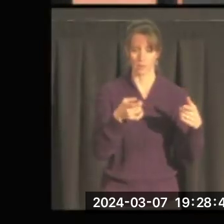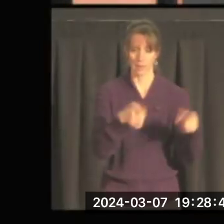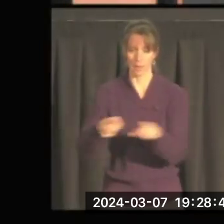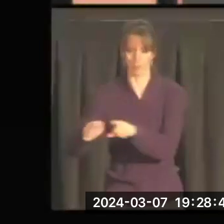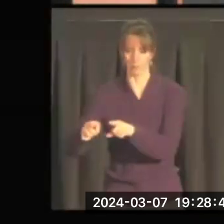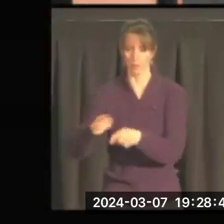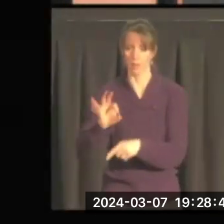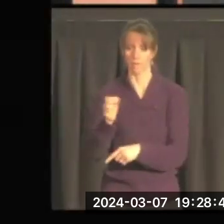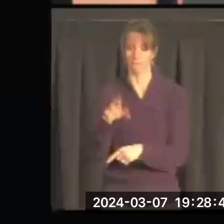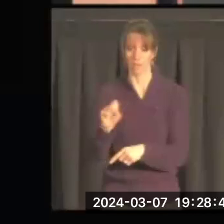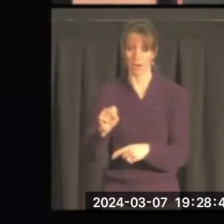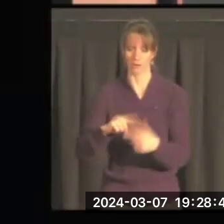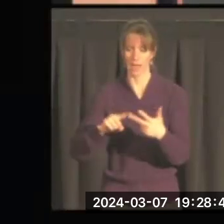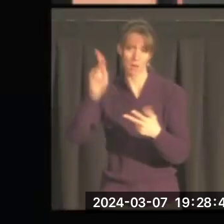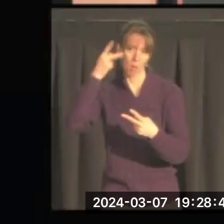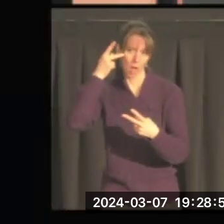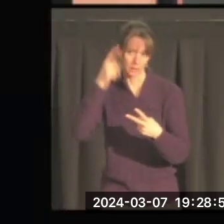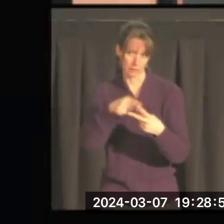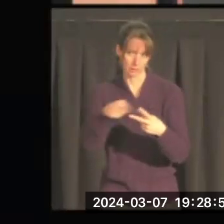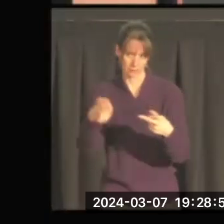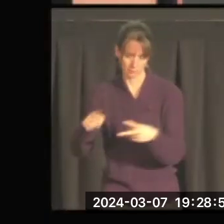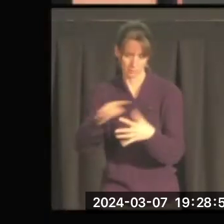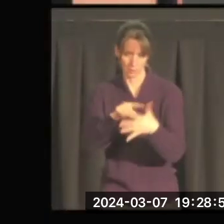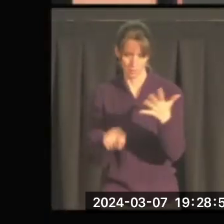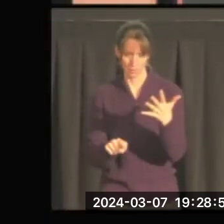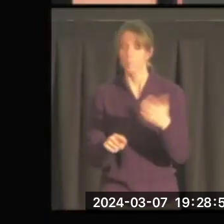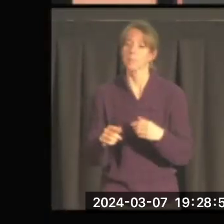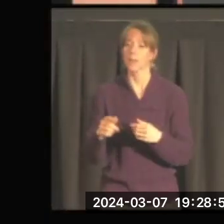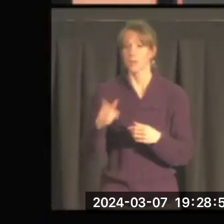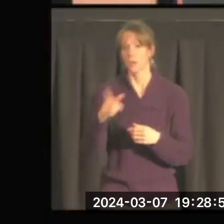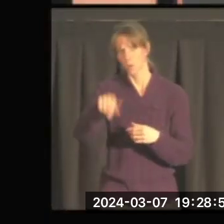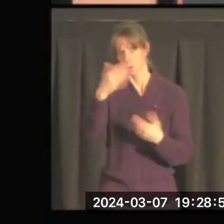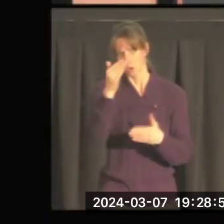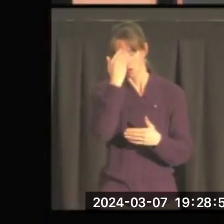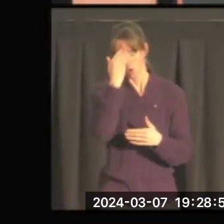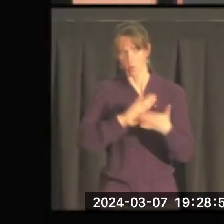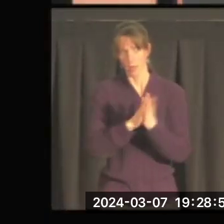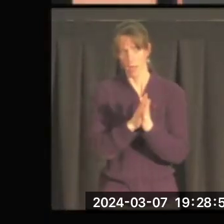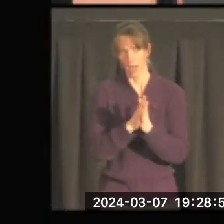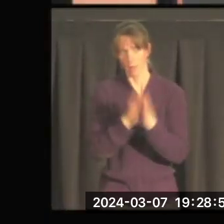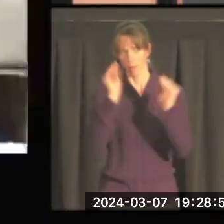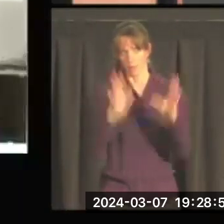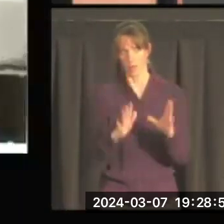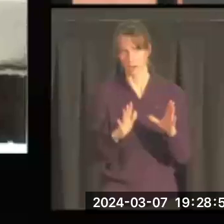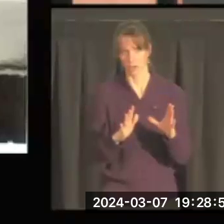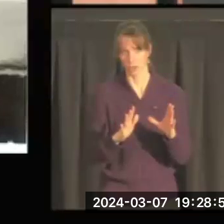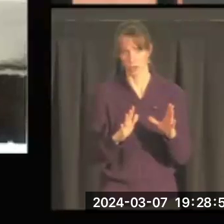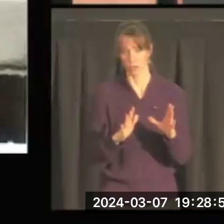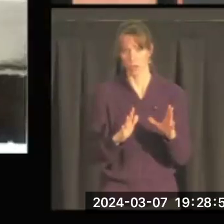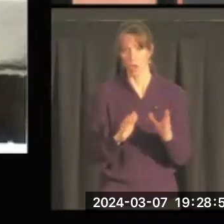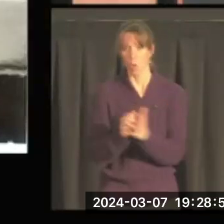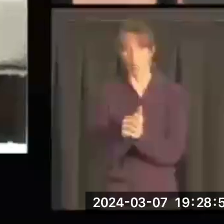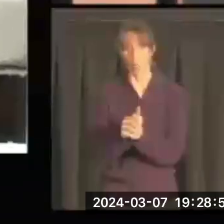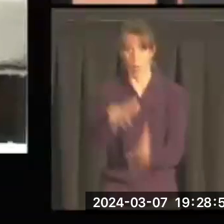affairs of politics, right? And so, as everyone knows, once you become a professor, wealth automatically follows.